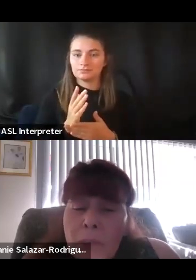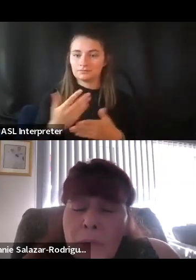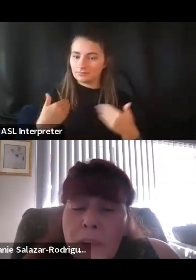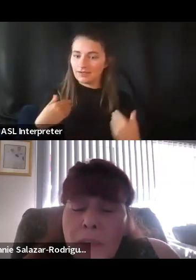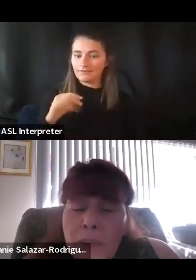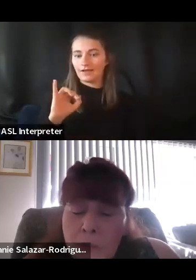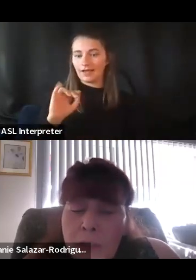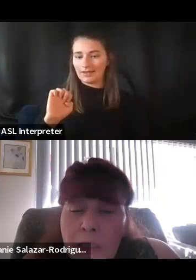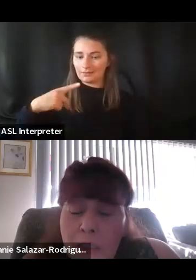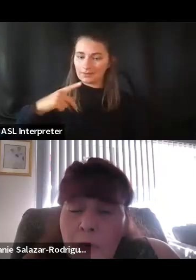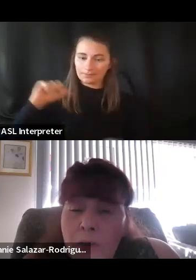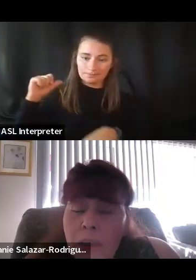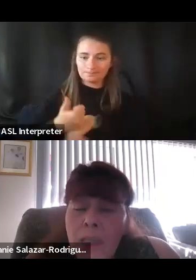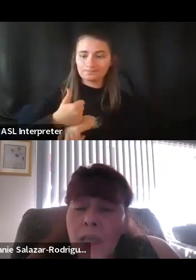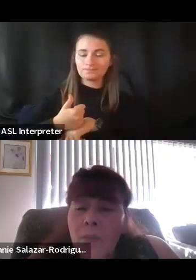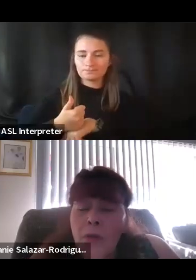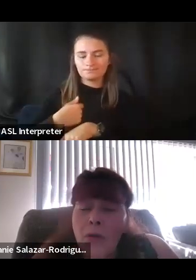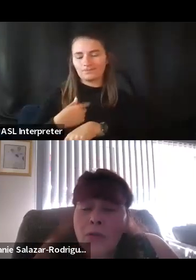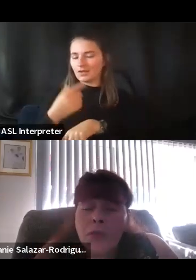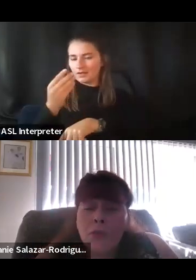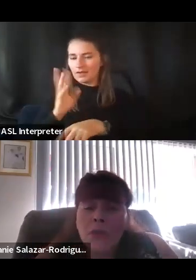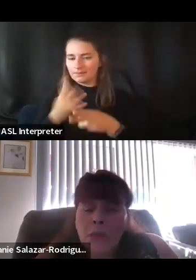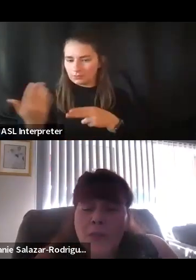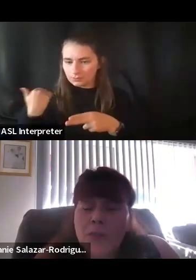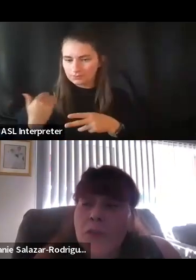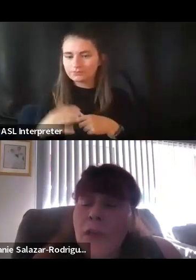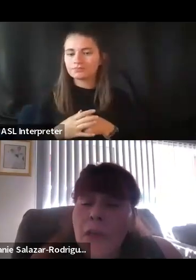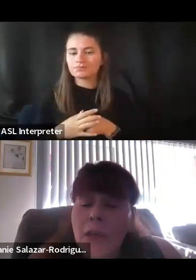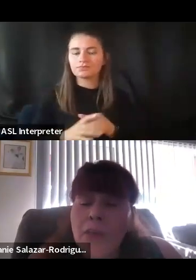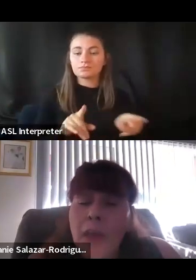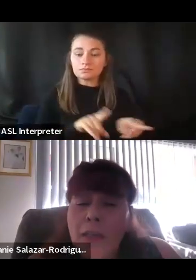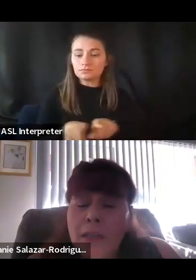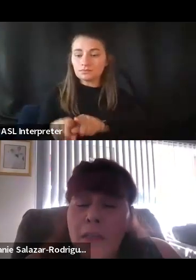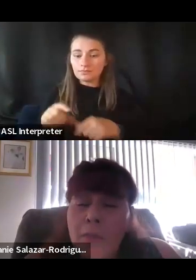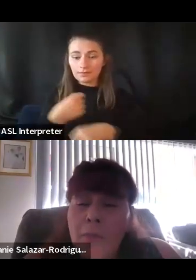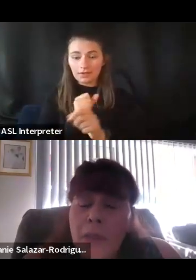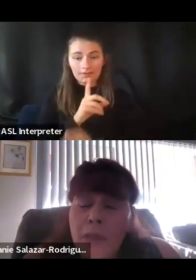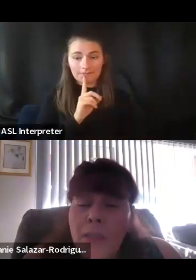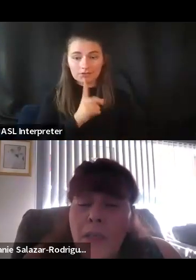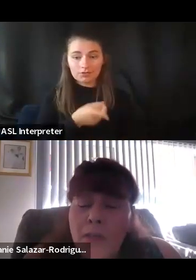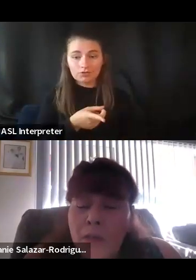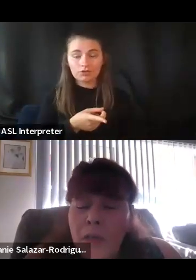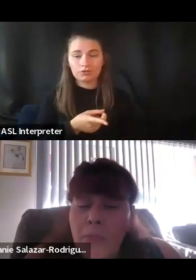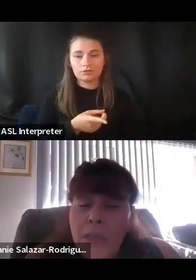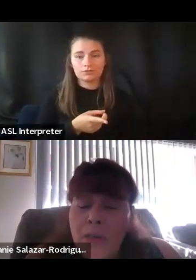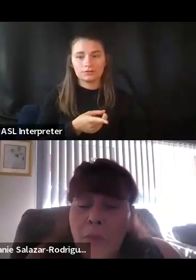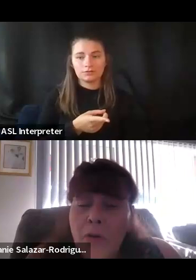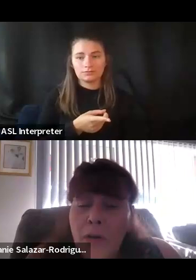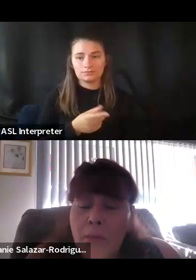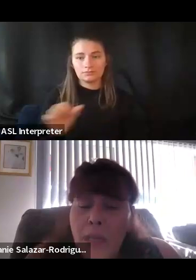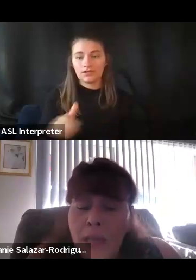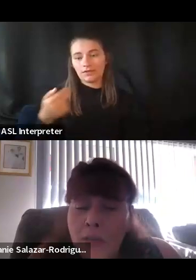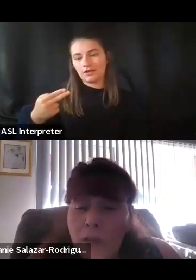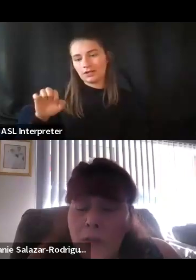IEPs implemented, which is I said previously, but also to really make sure that the other Head Start